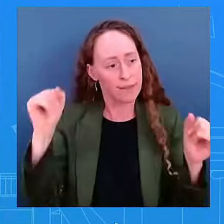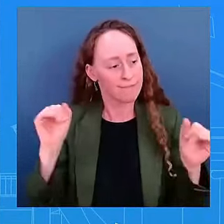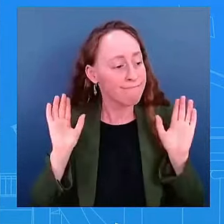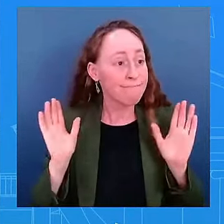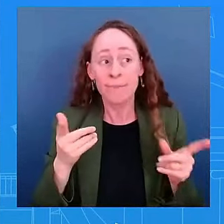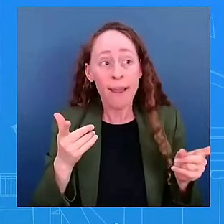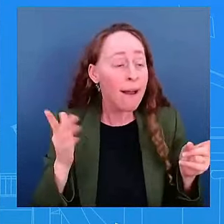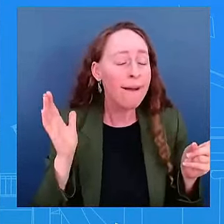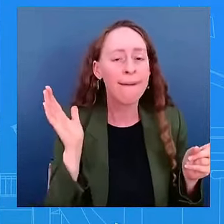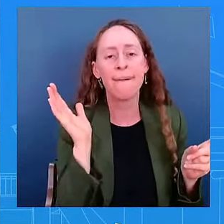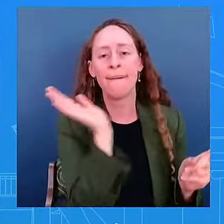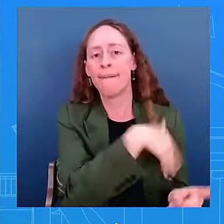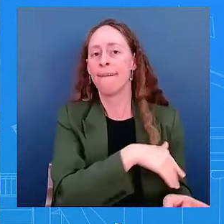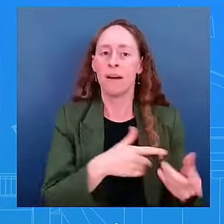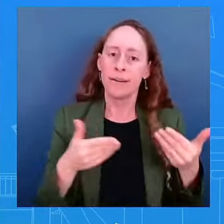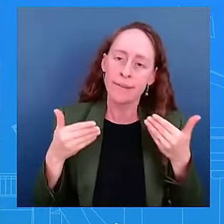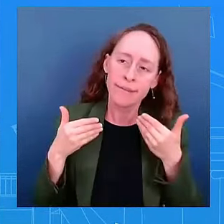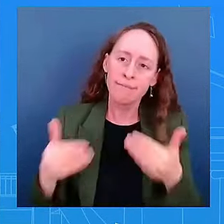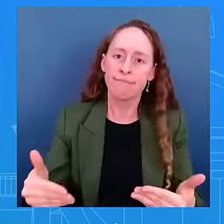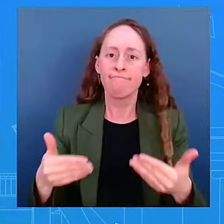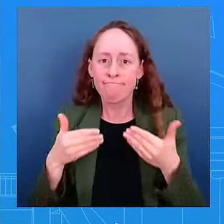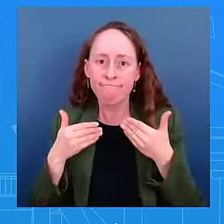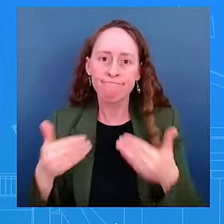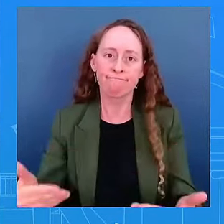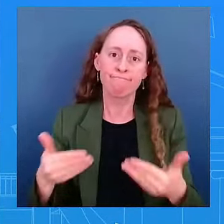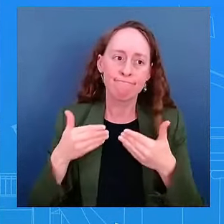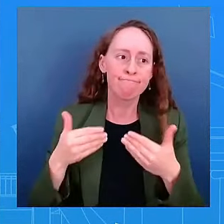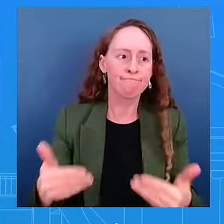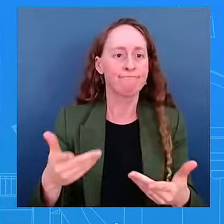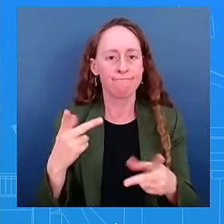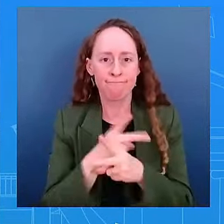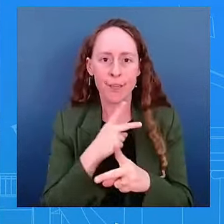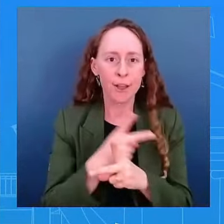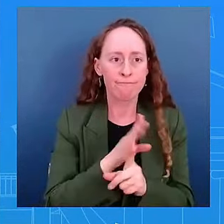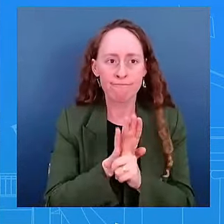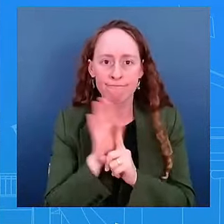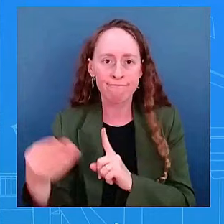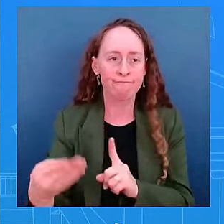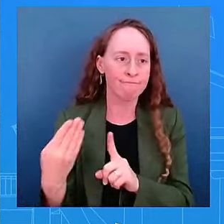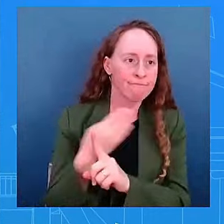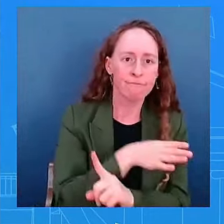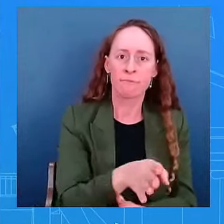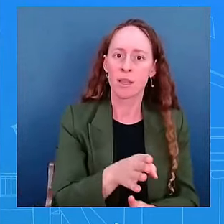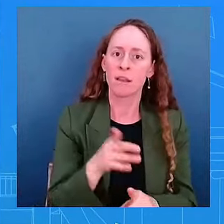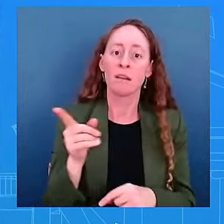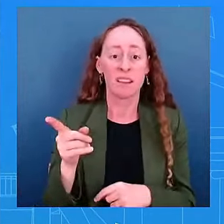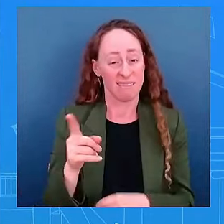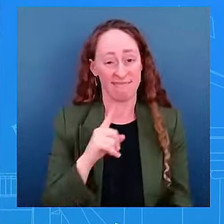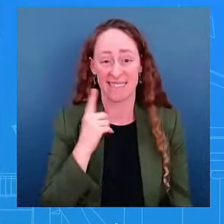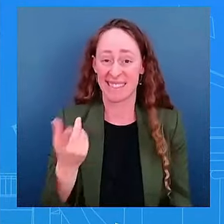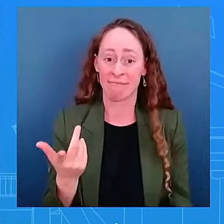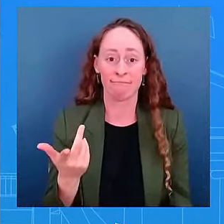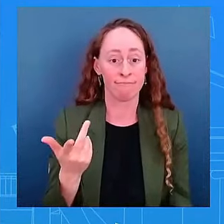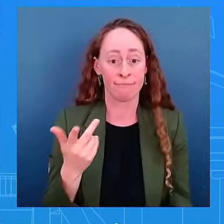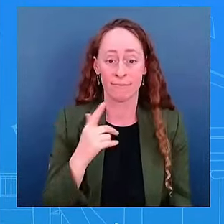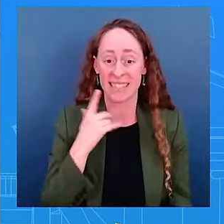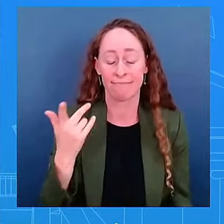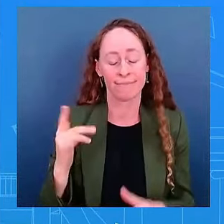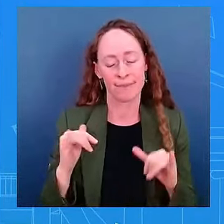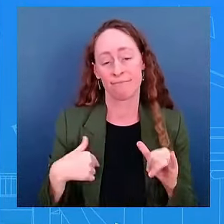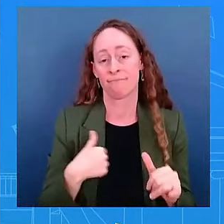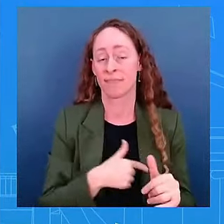finds other ways to make things happen. That's been the story of this administration. One more question. Obviously, the Secret Service director